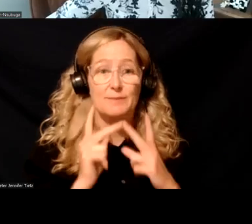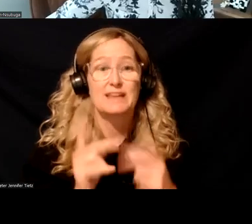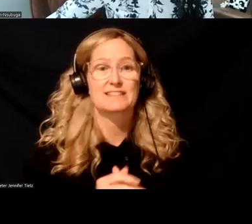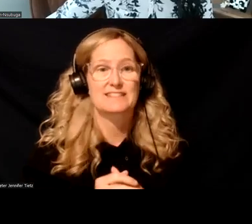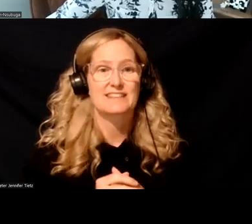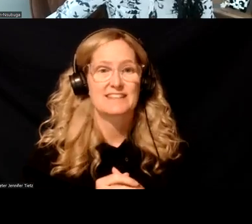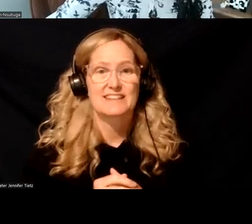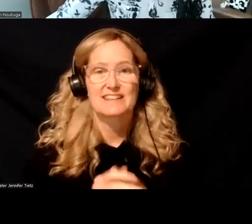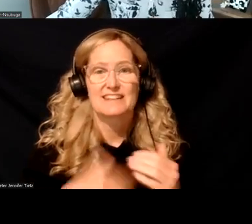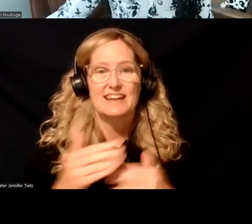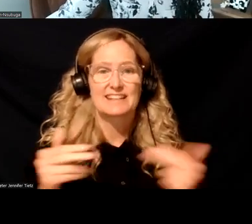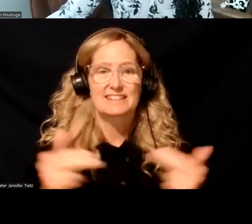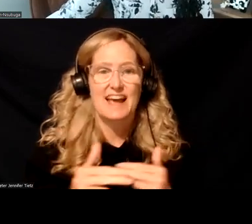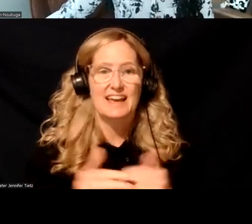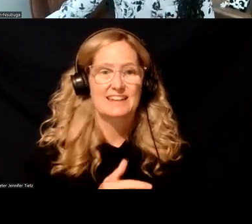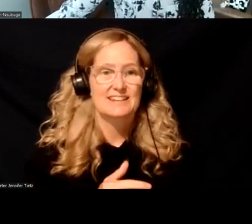Next slide, please.